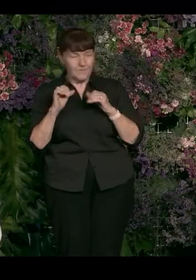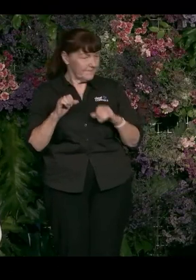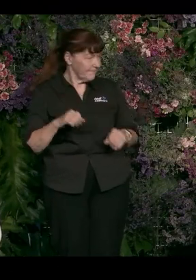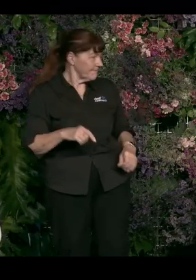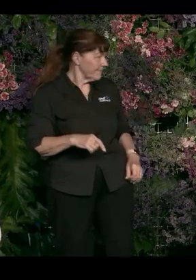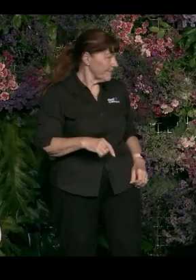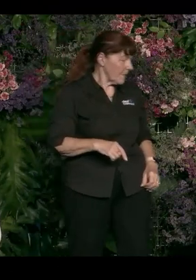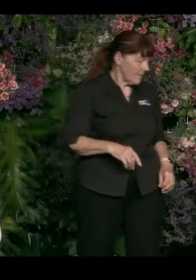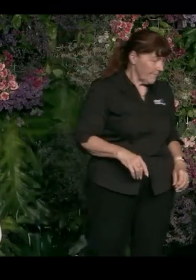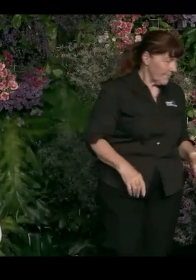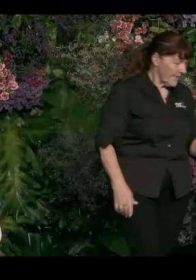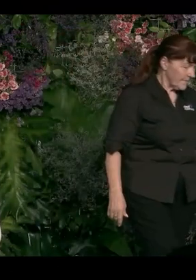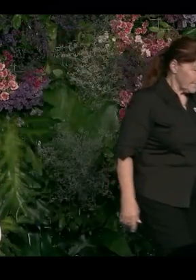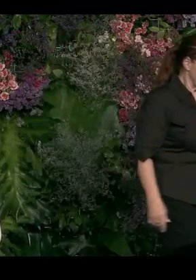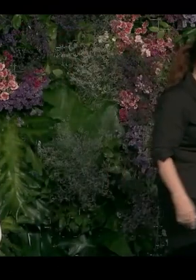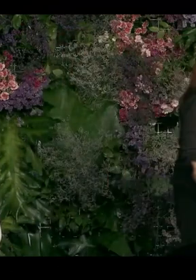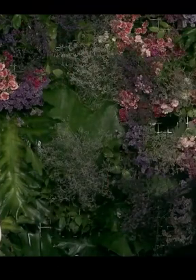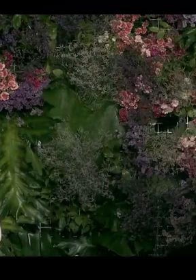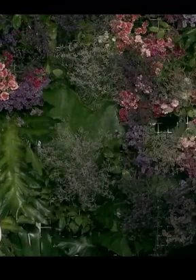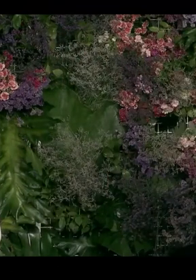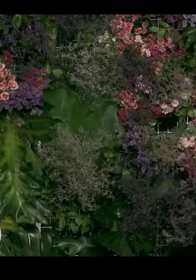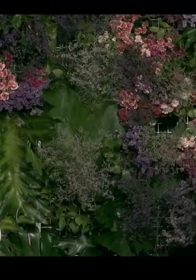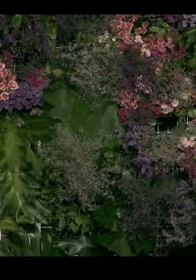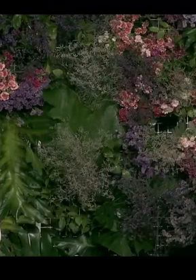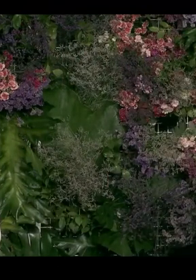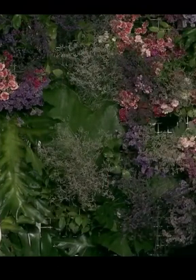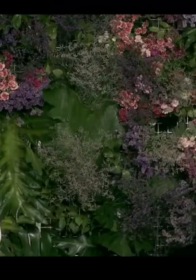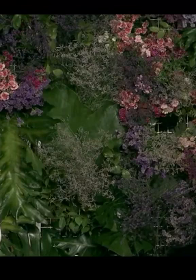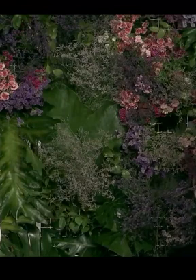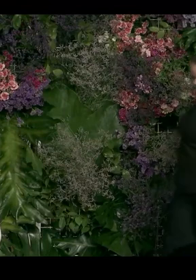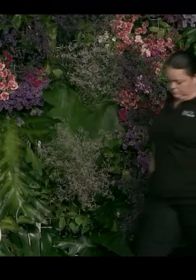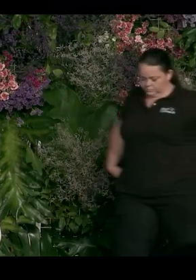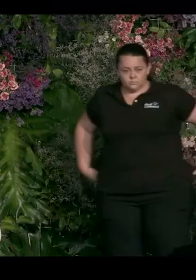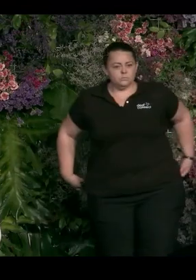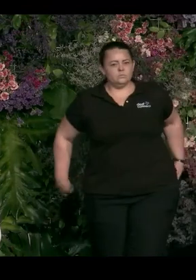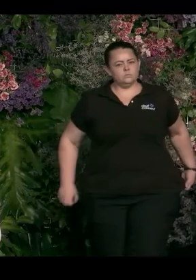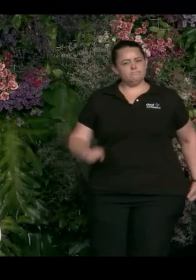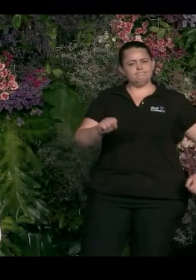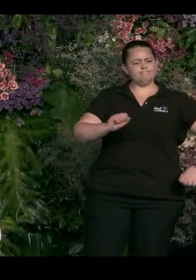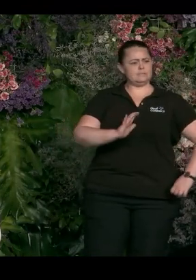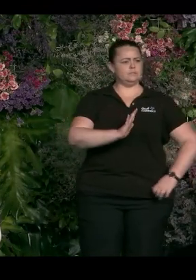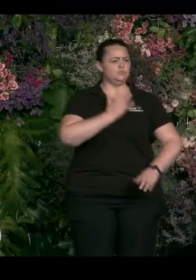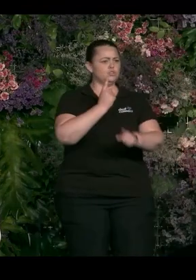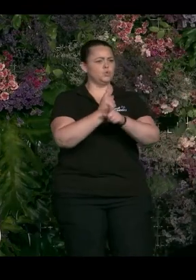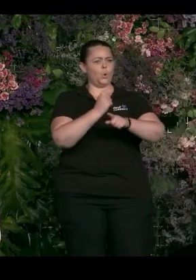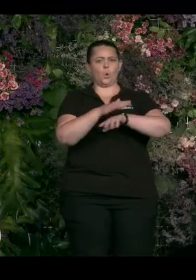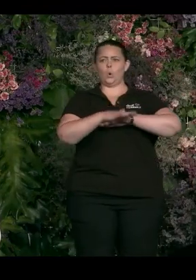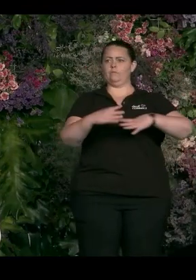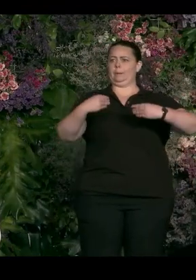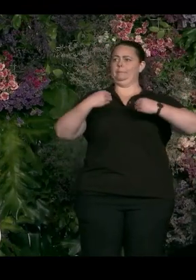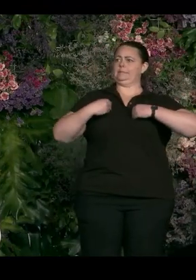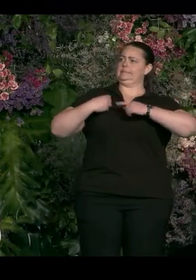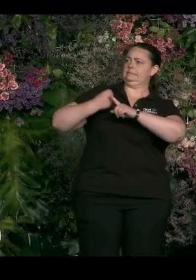Yeah, thank you, Todd. You raise an interesting point around the business case for change. And I recall going to a Goldman